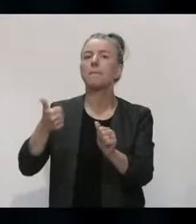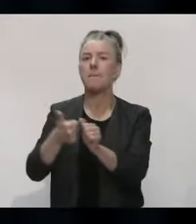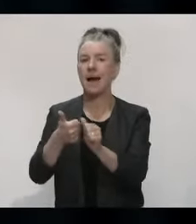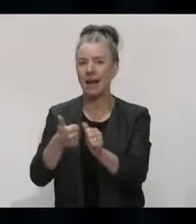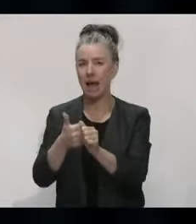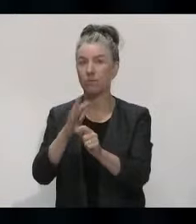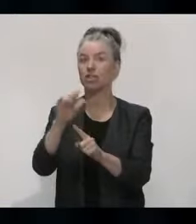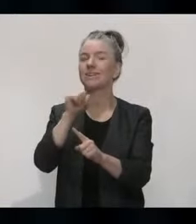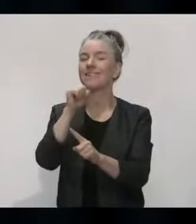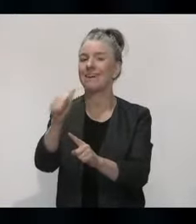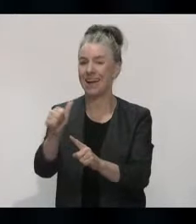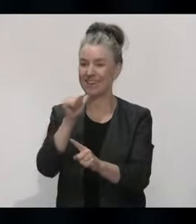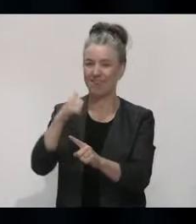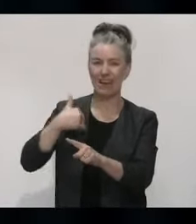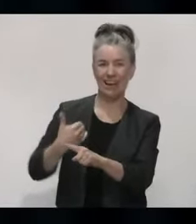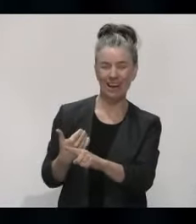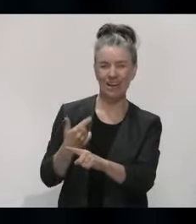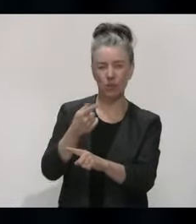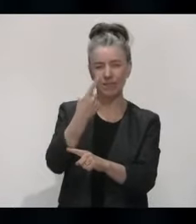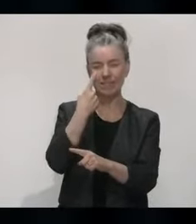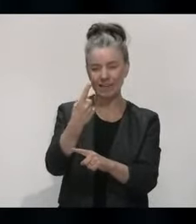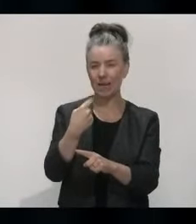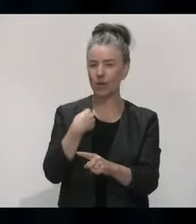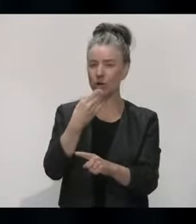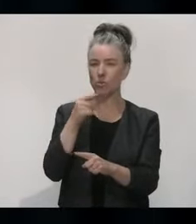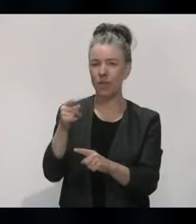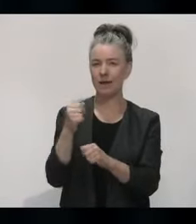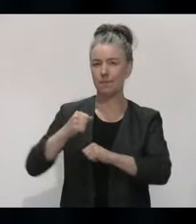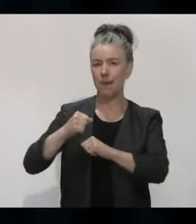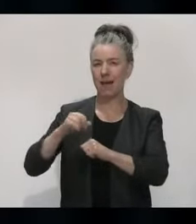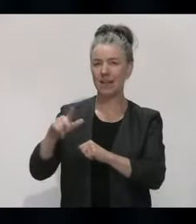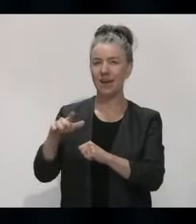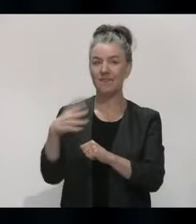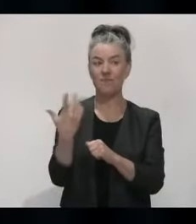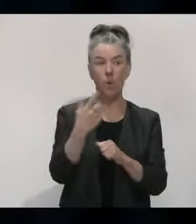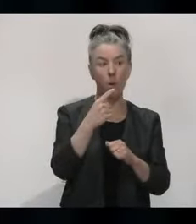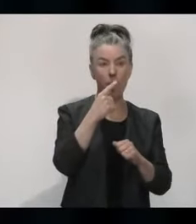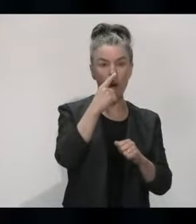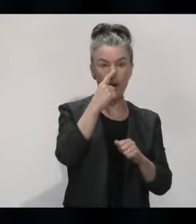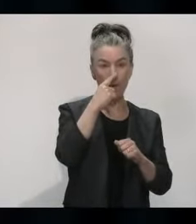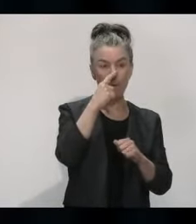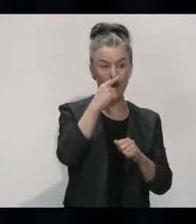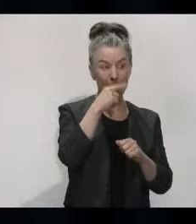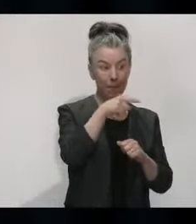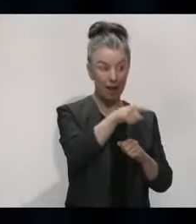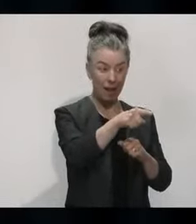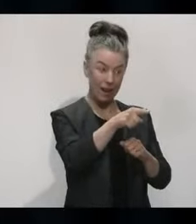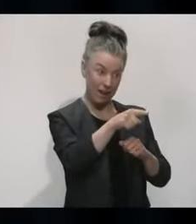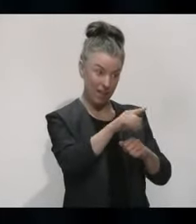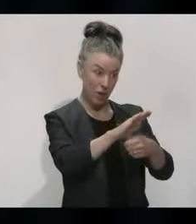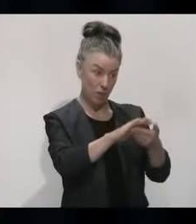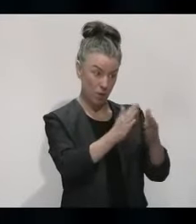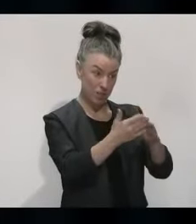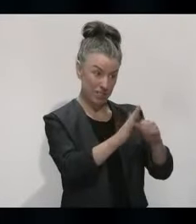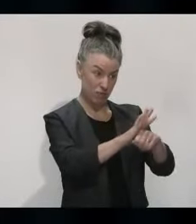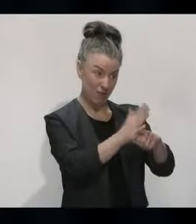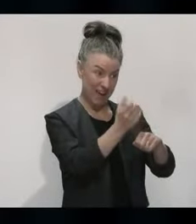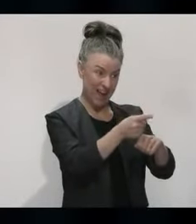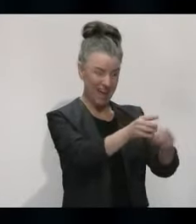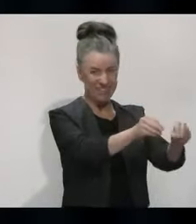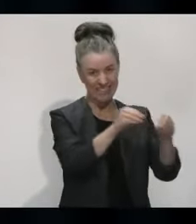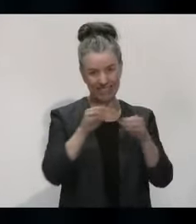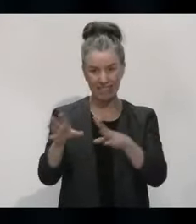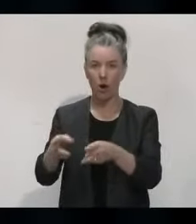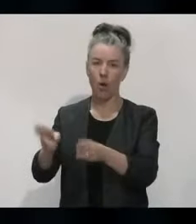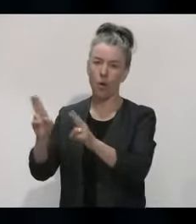there if we need it. And you will have seen that we use that to move positive cases out of the community into quarantine. And also it means that if